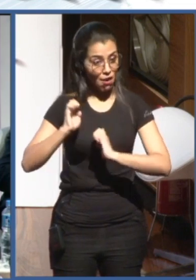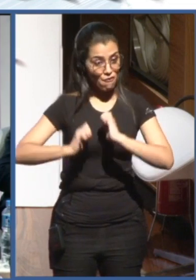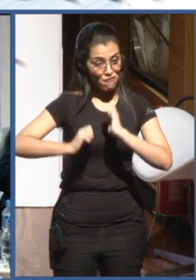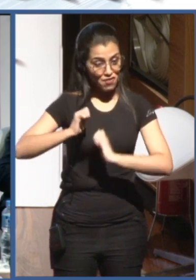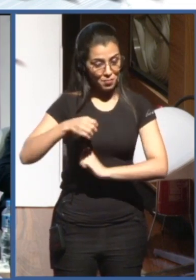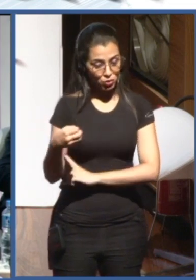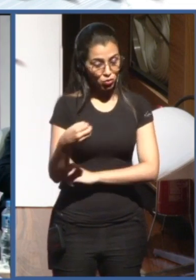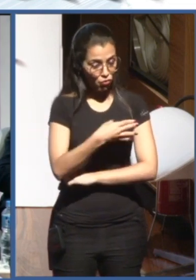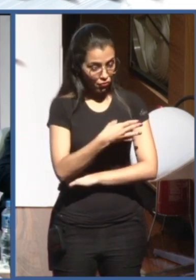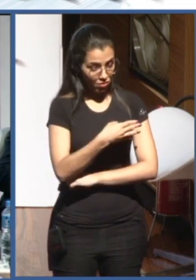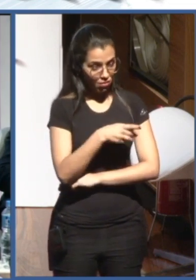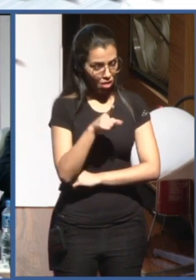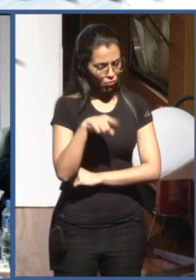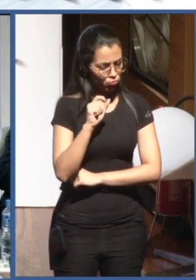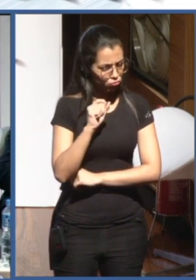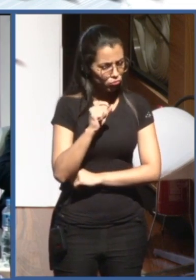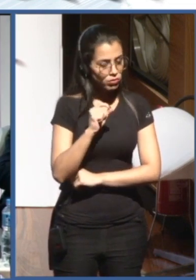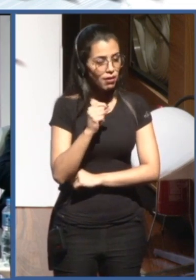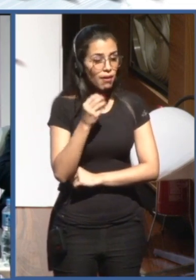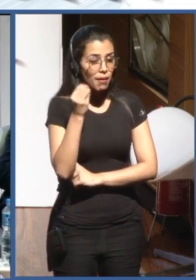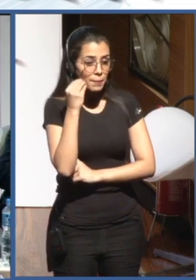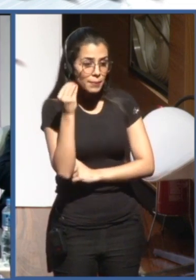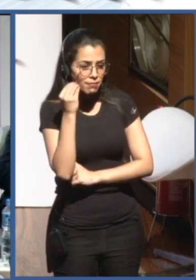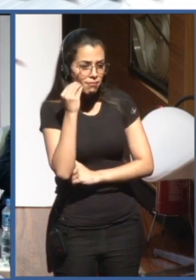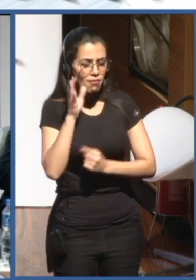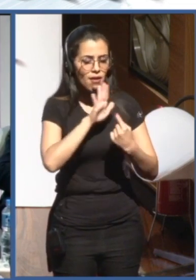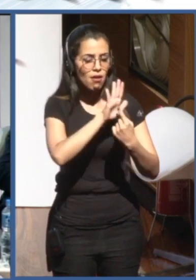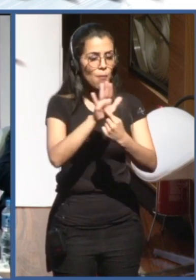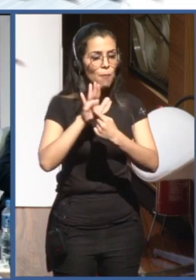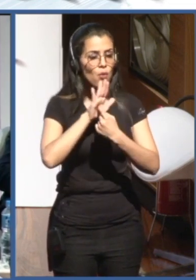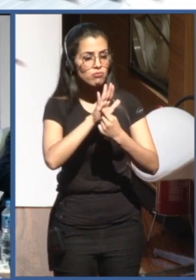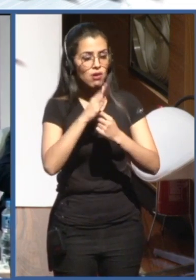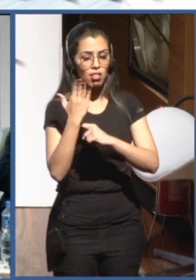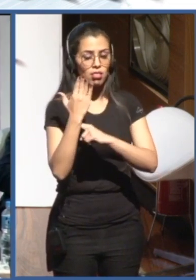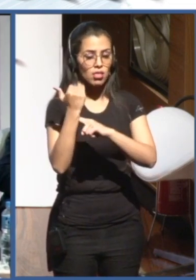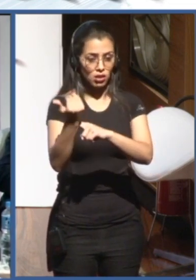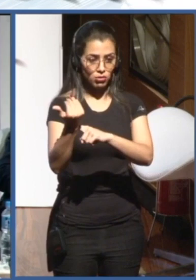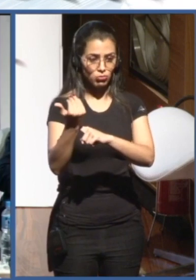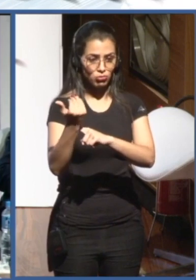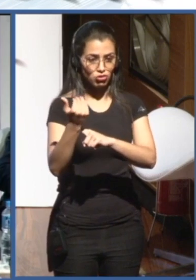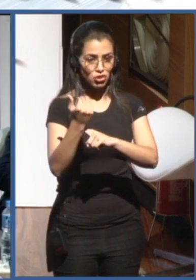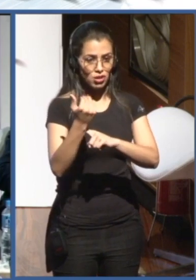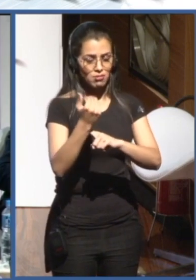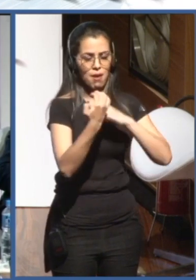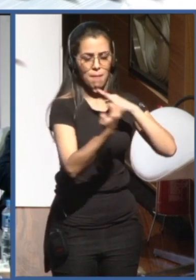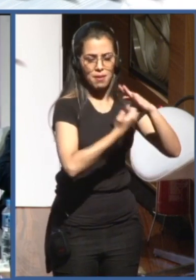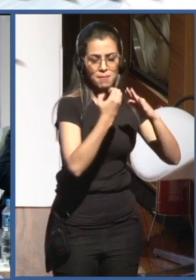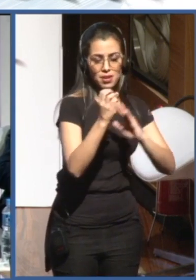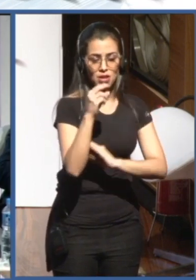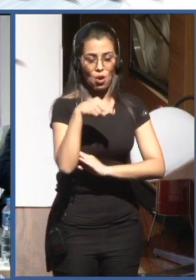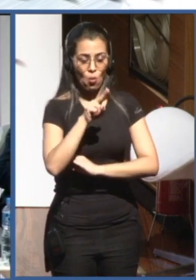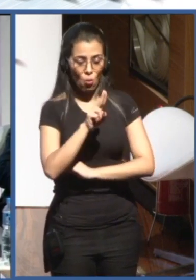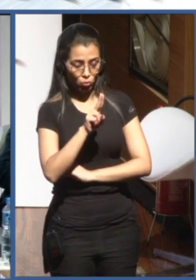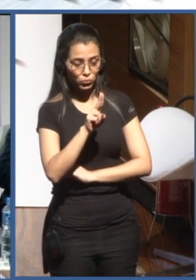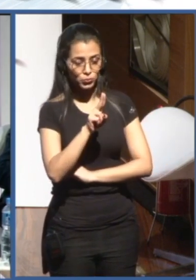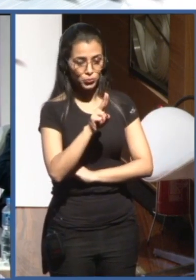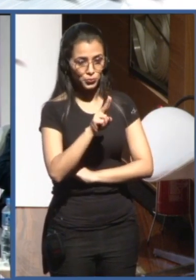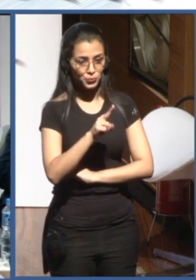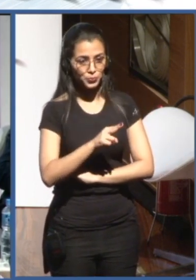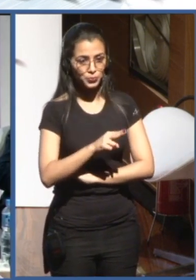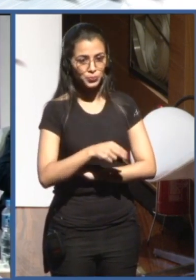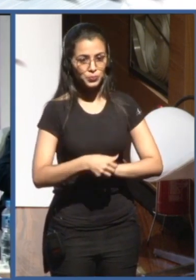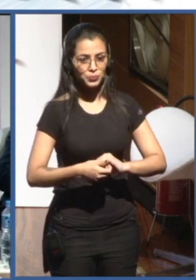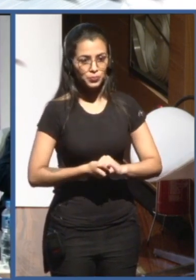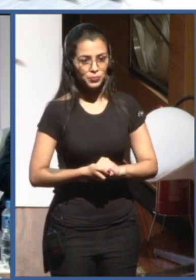come, know, showcase their technologies to the UN agencies, to the venture capitalists, to the private sector,